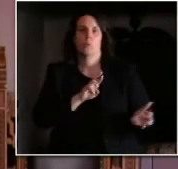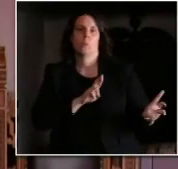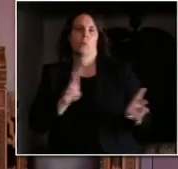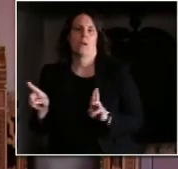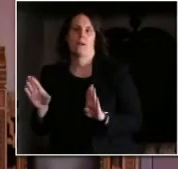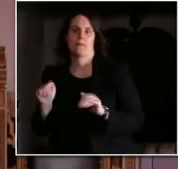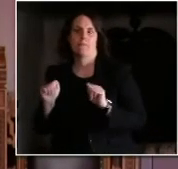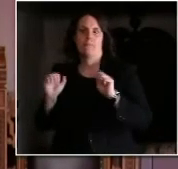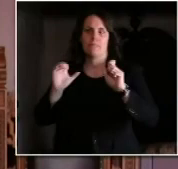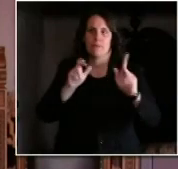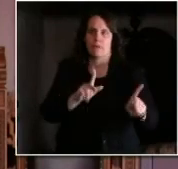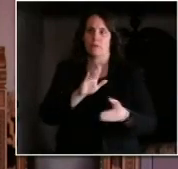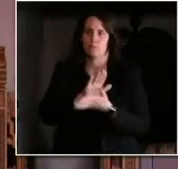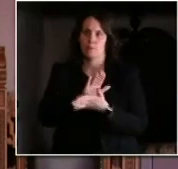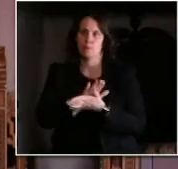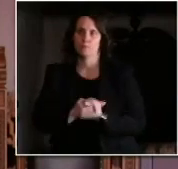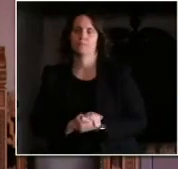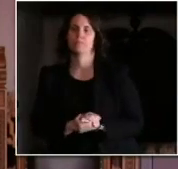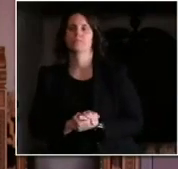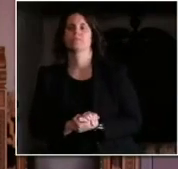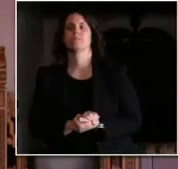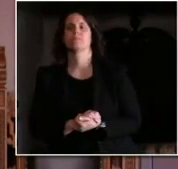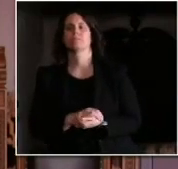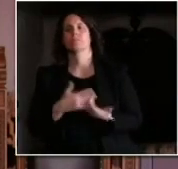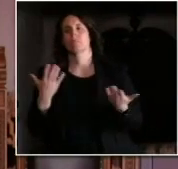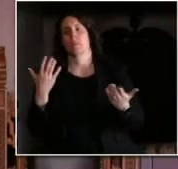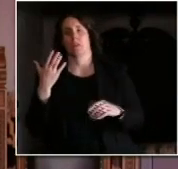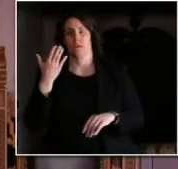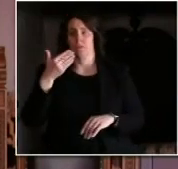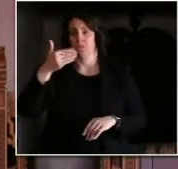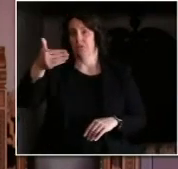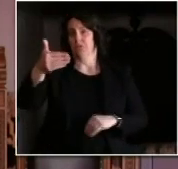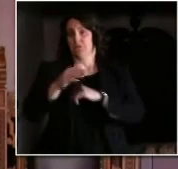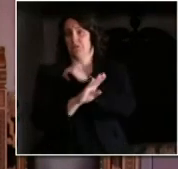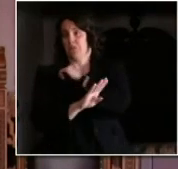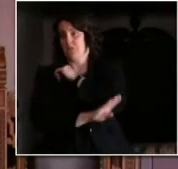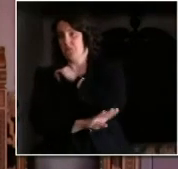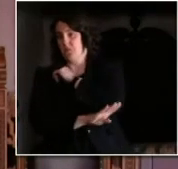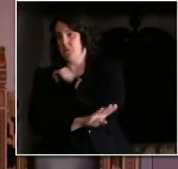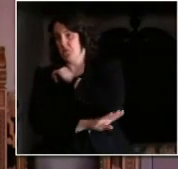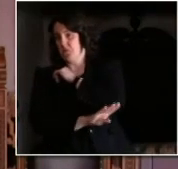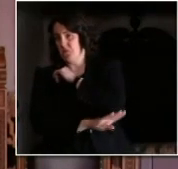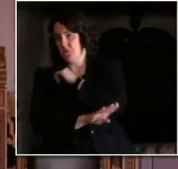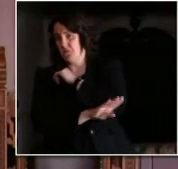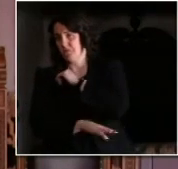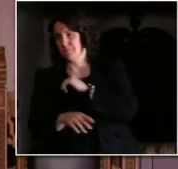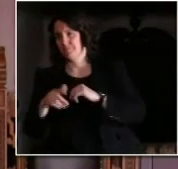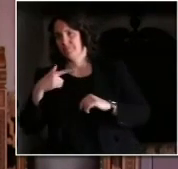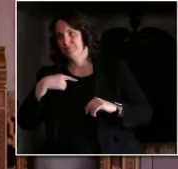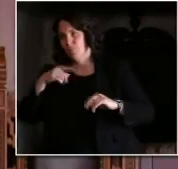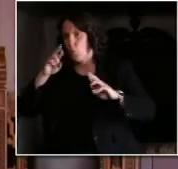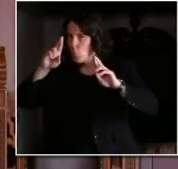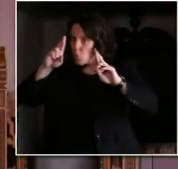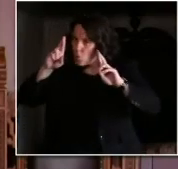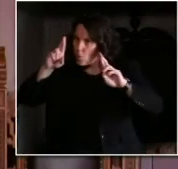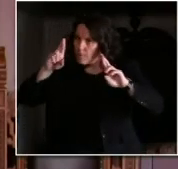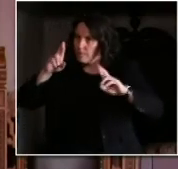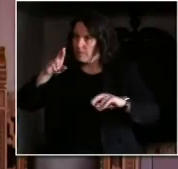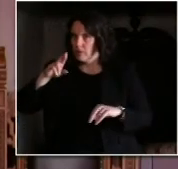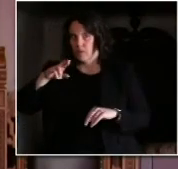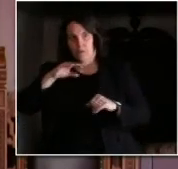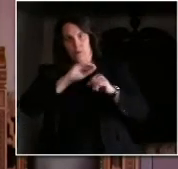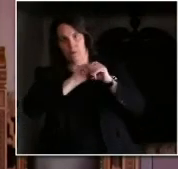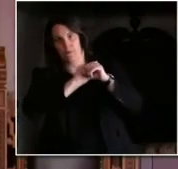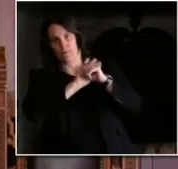that time in the early fall, we have to hope that this virus has